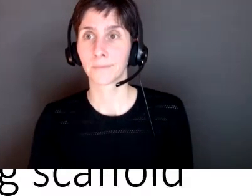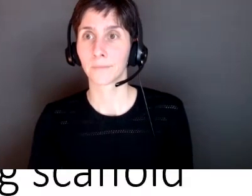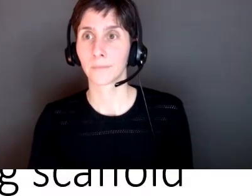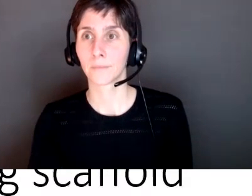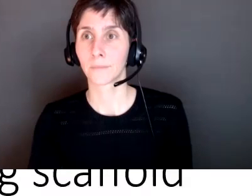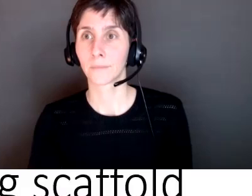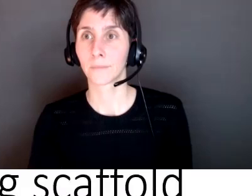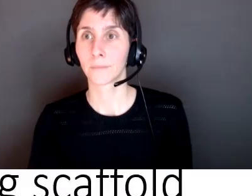so you